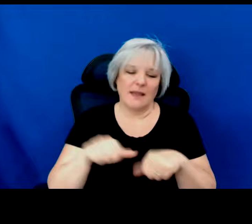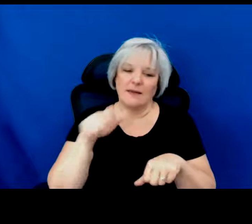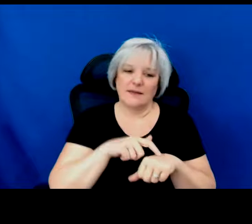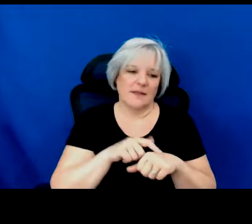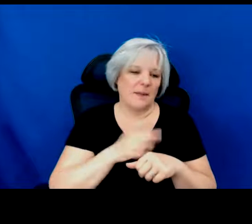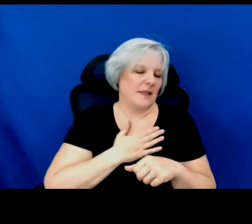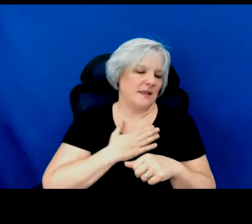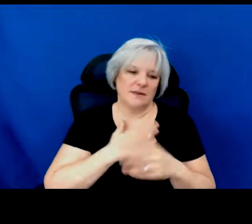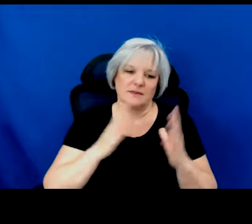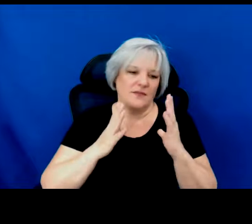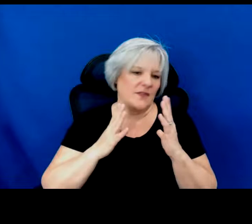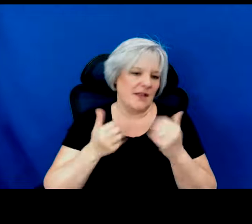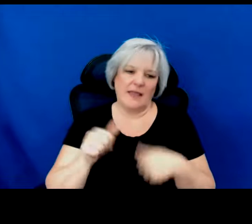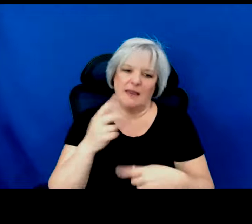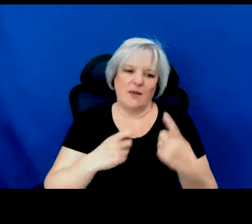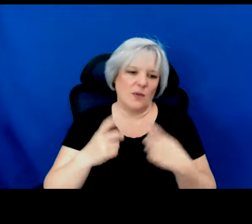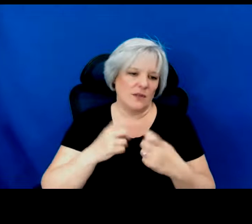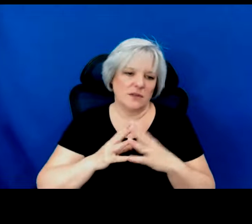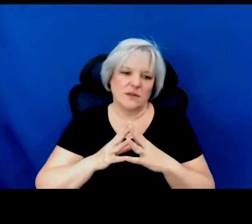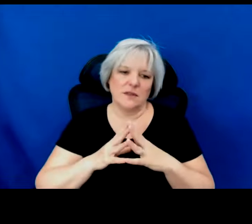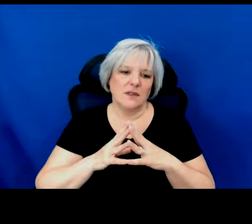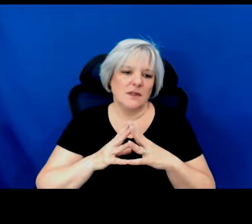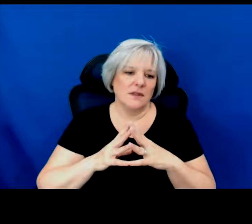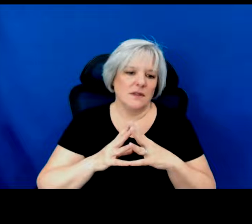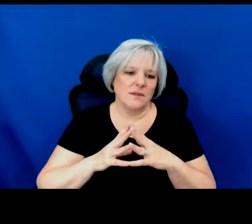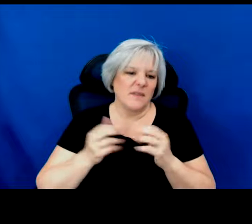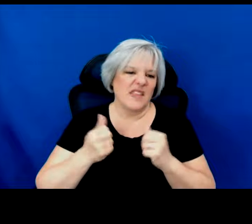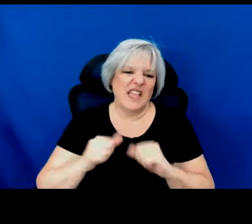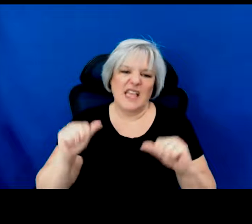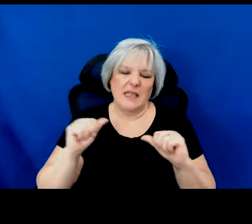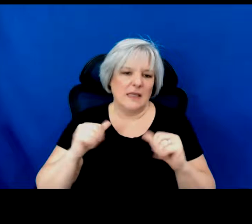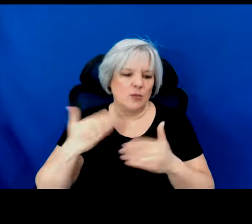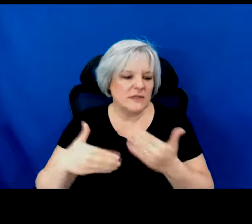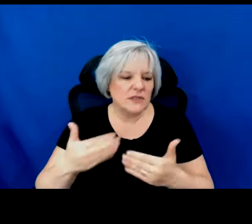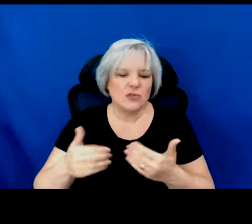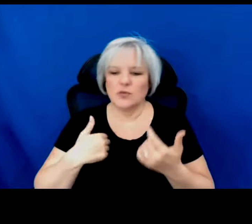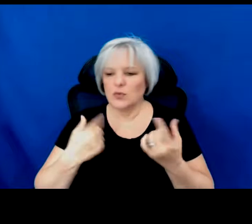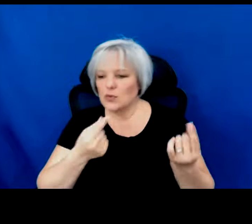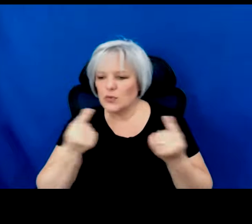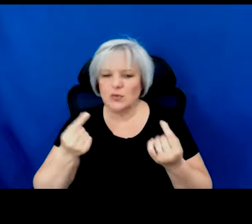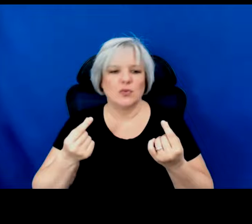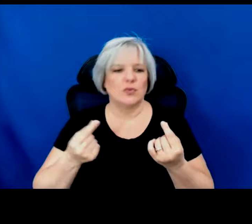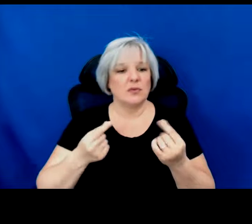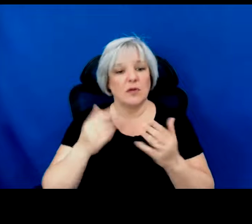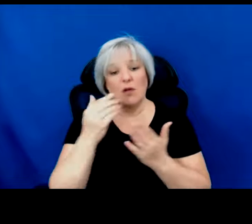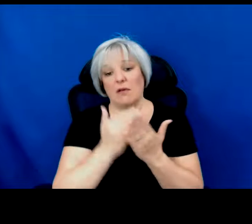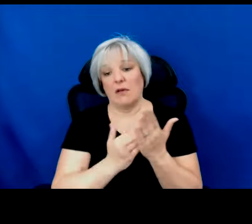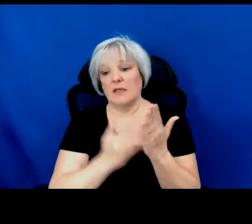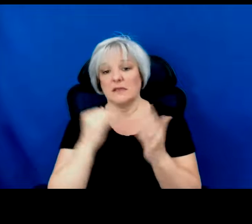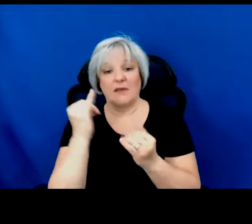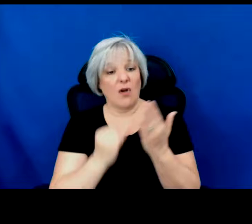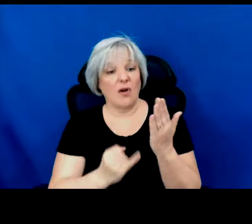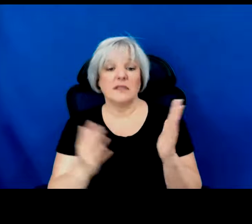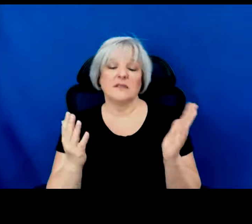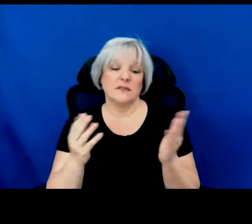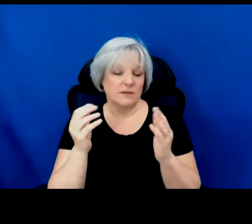out personally with any questions, any, you know, procedures, any artists you're wondering about, you know, we can help.